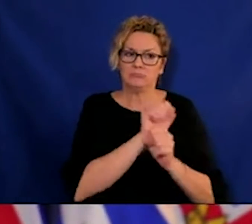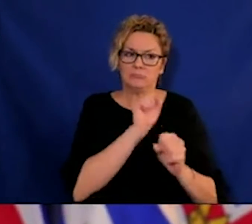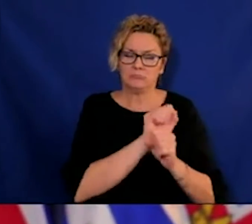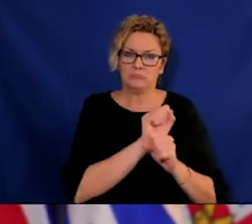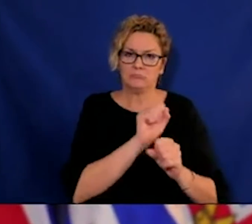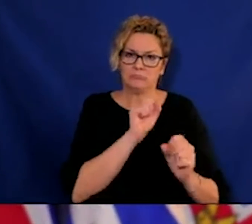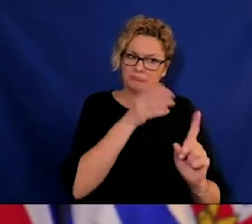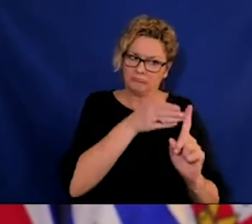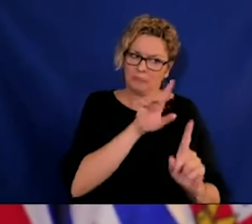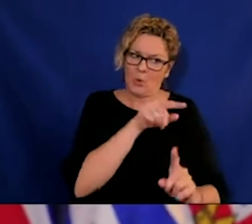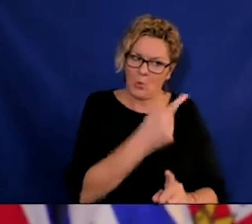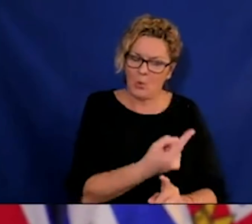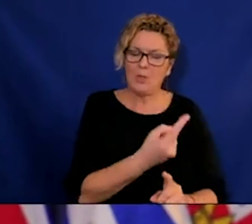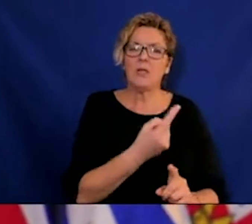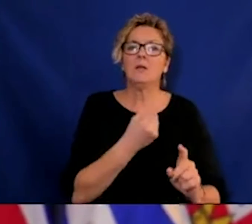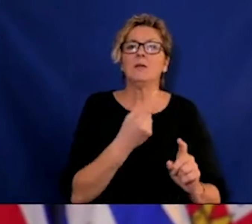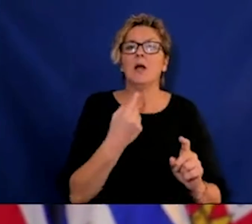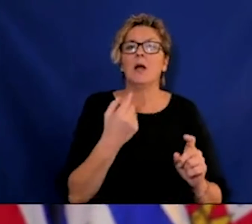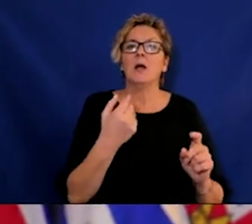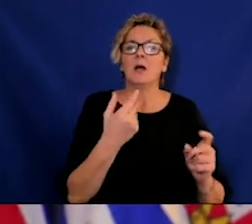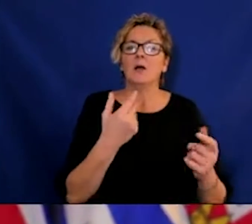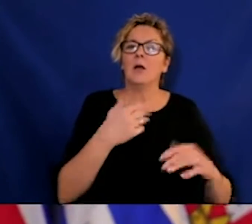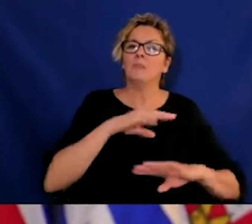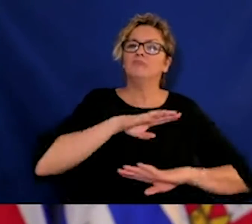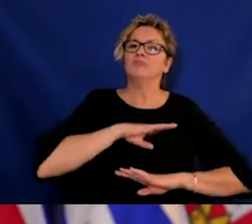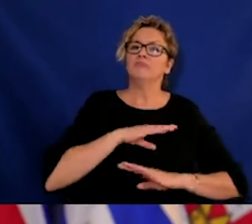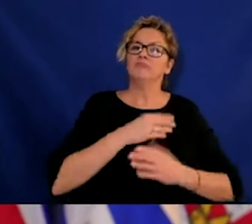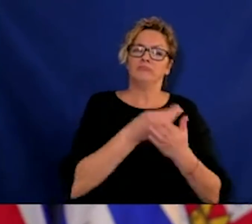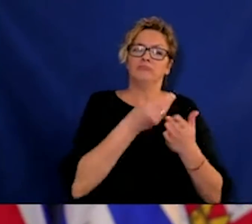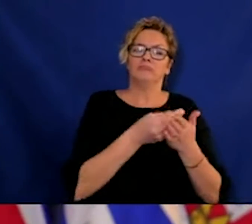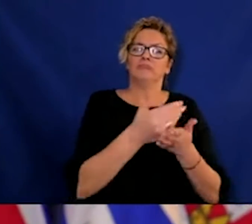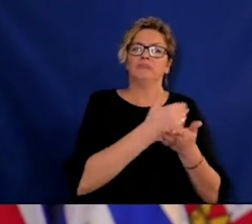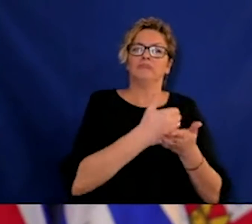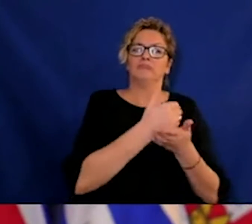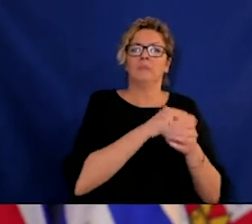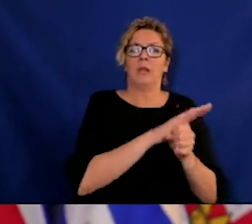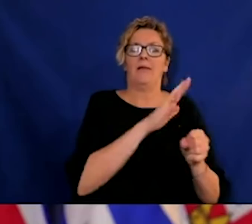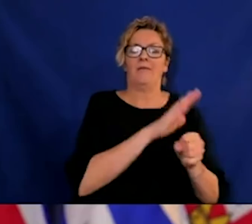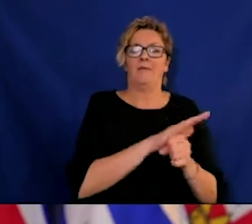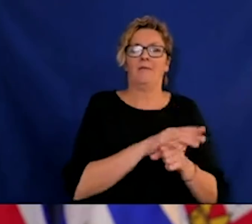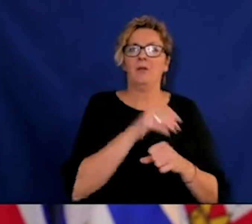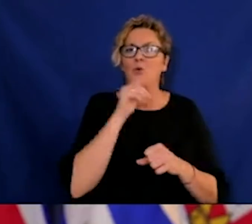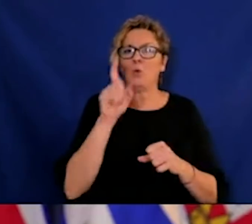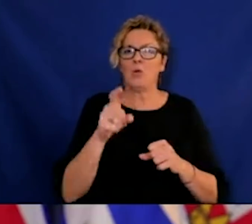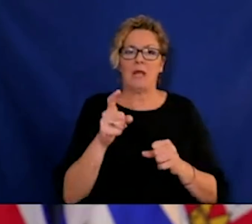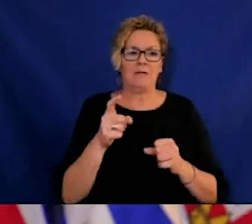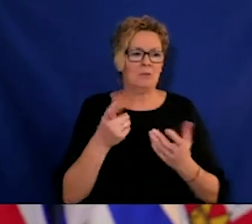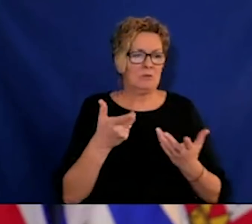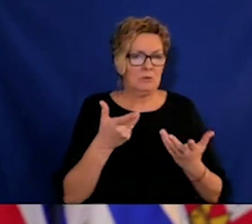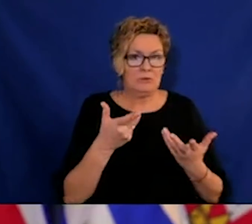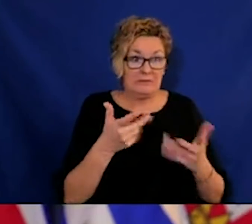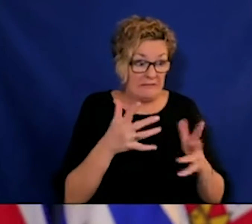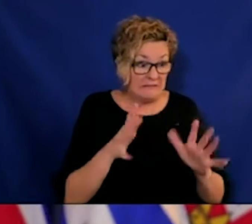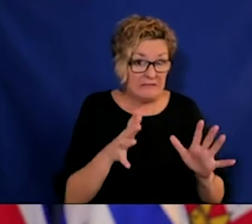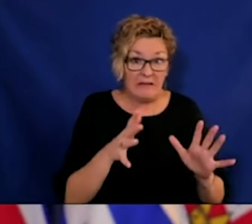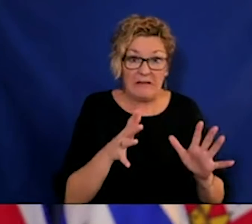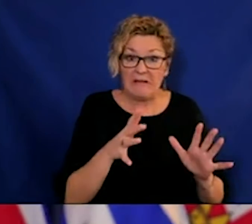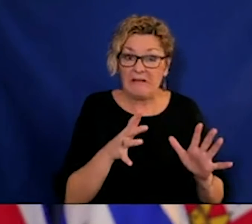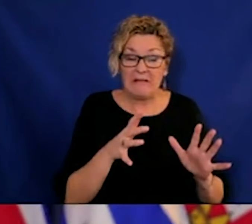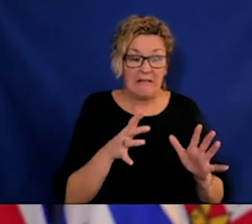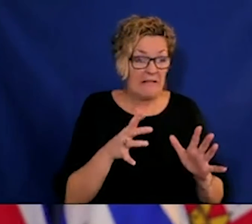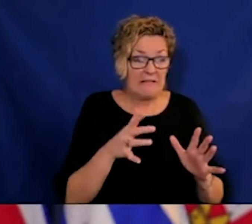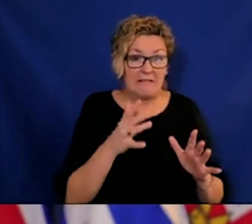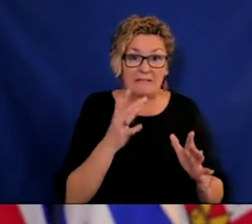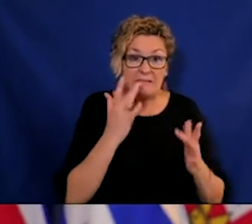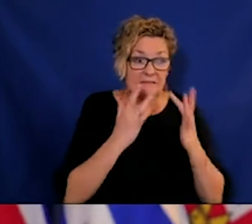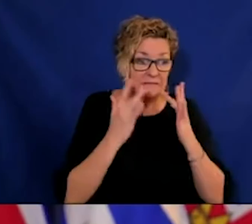the pandemic. That had improved in the previous years. The gap was still very high, so the seriousness of which we take